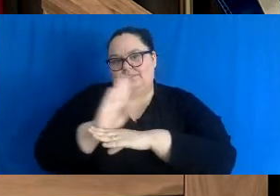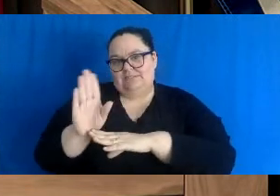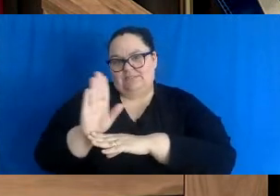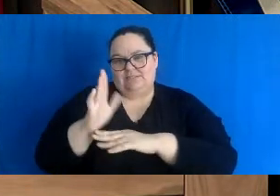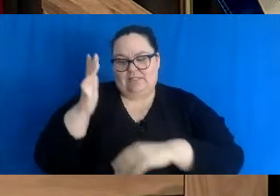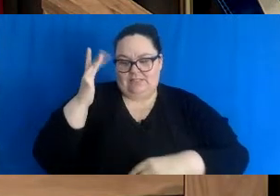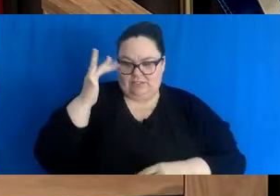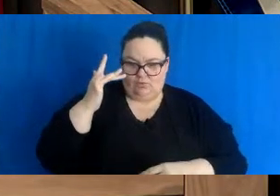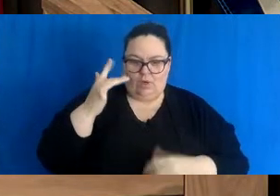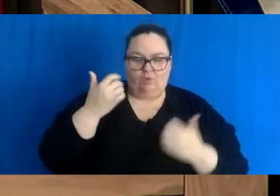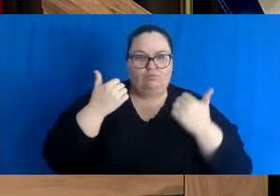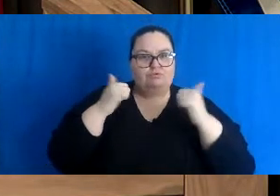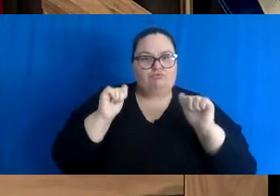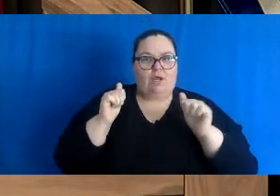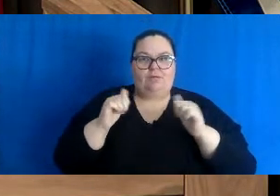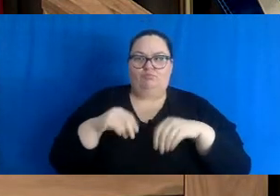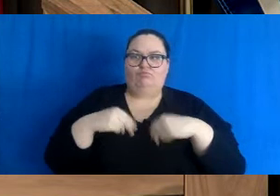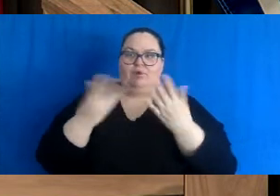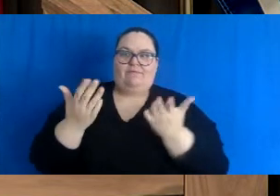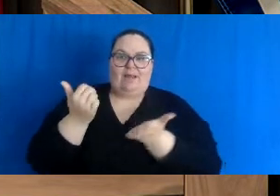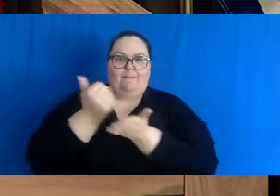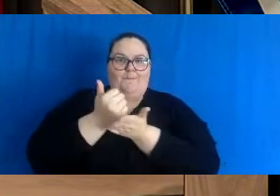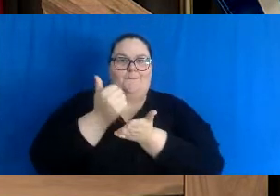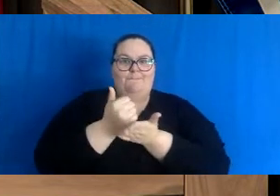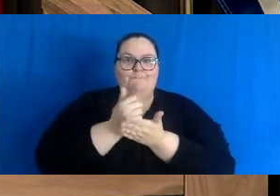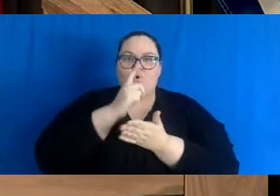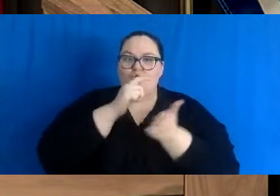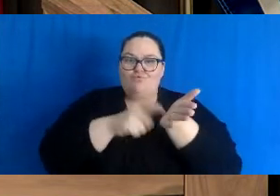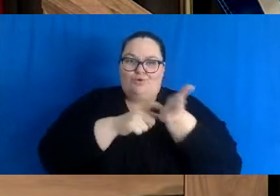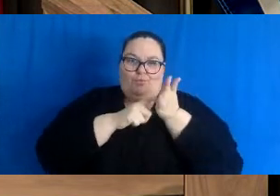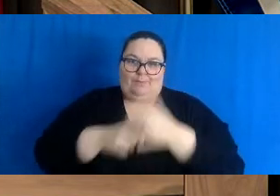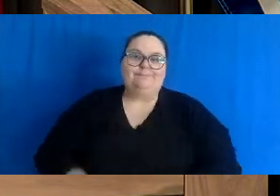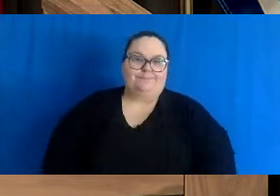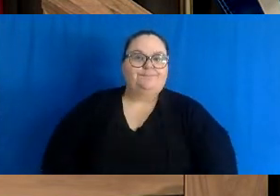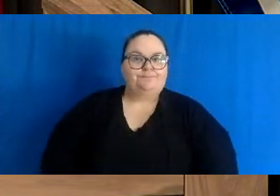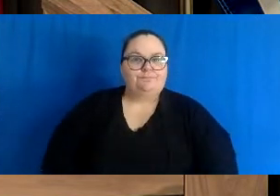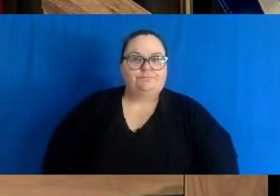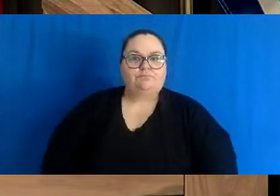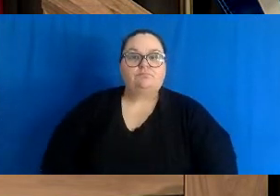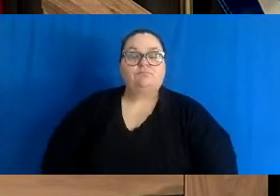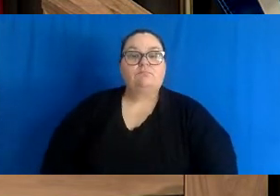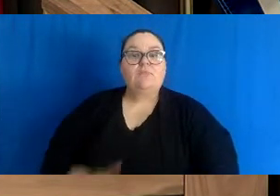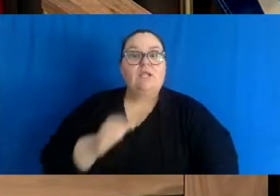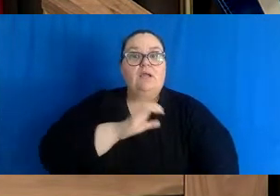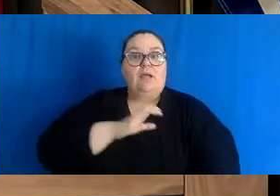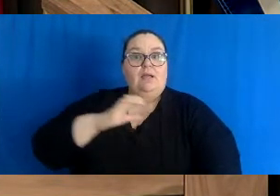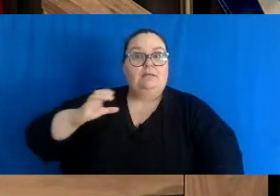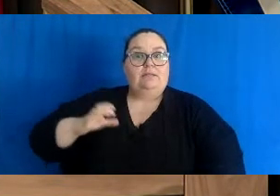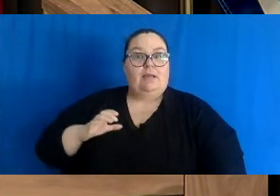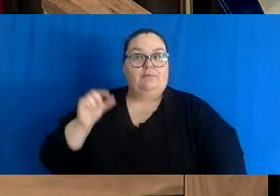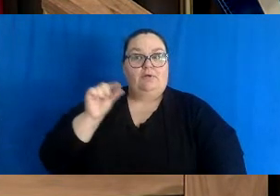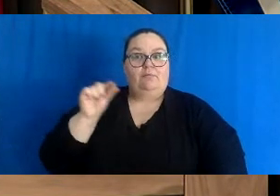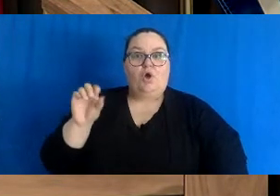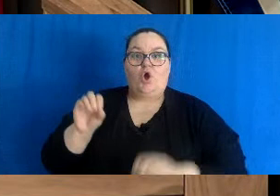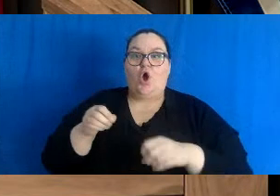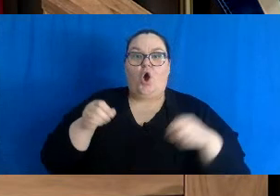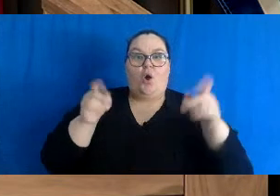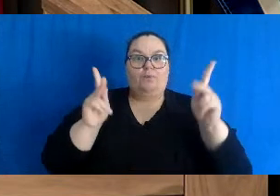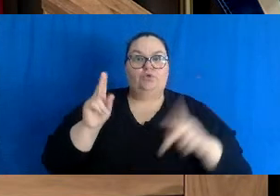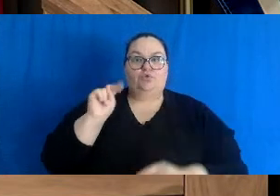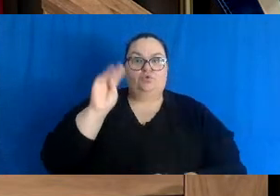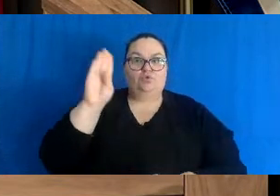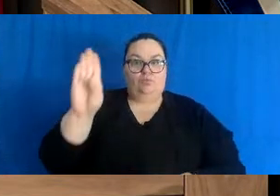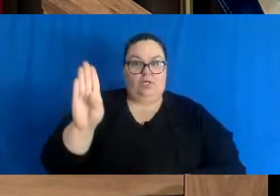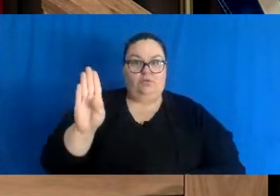taking steps to ensure help is available to those who need it most. The Cabinet has approved Opportunities New Brunswick to launch and enhance